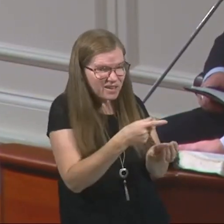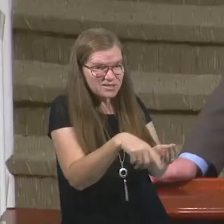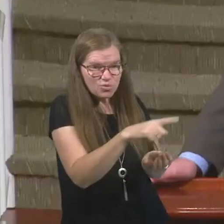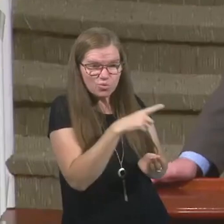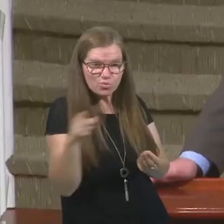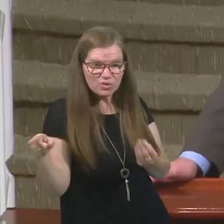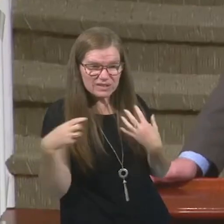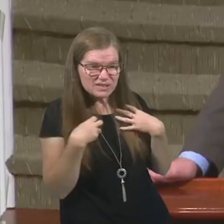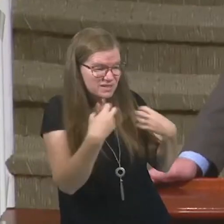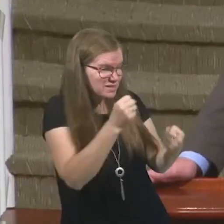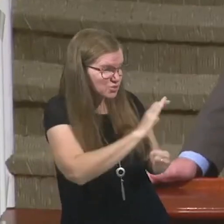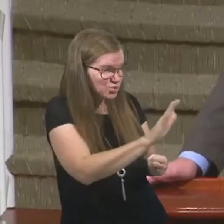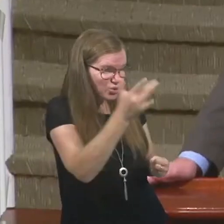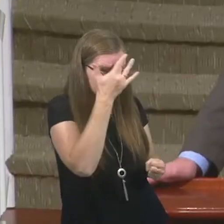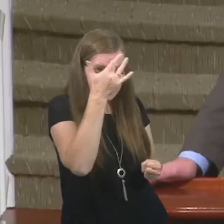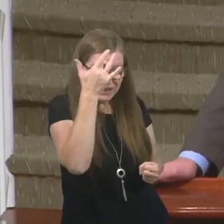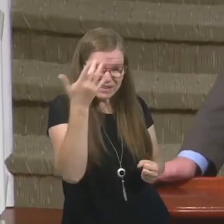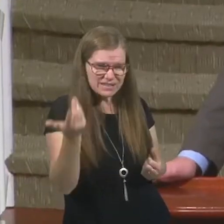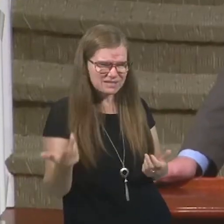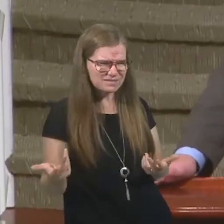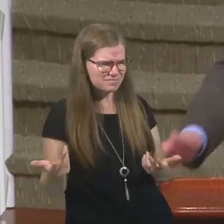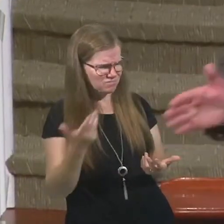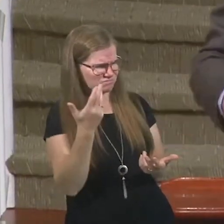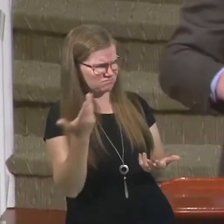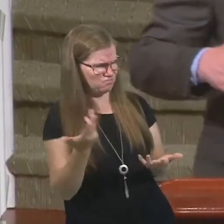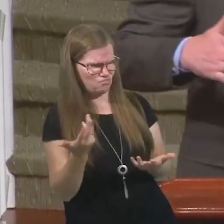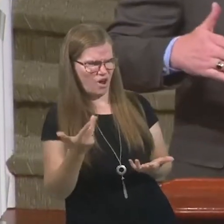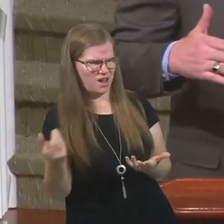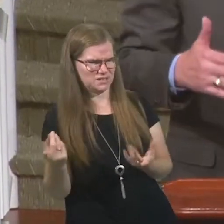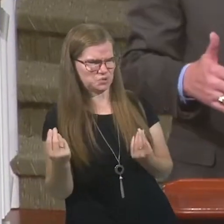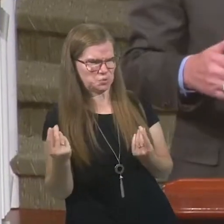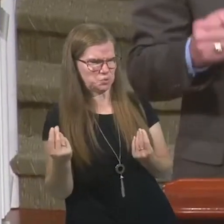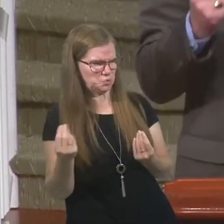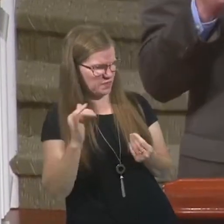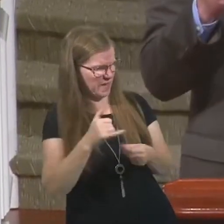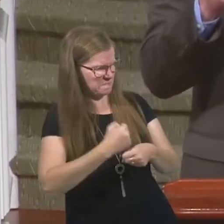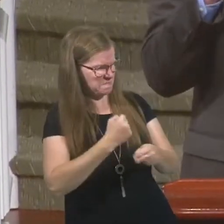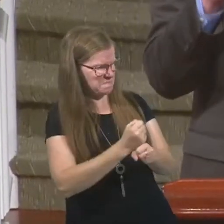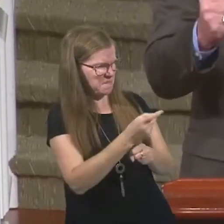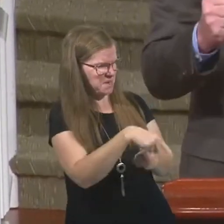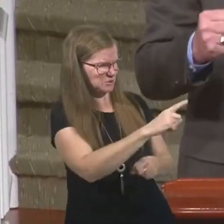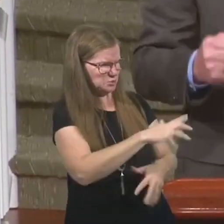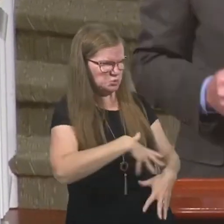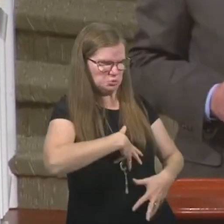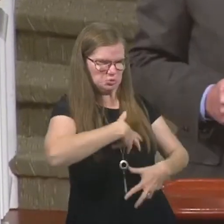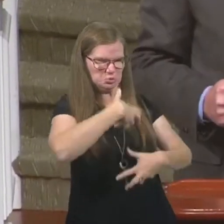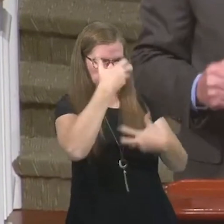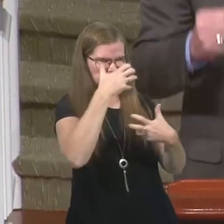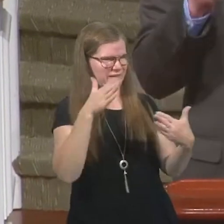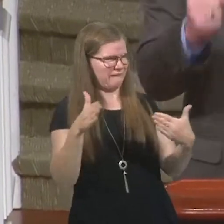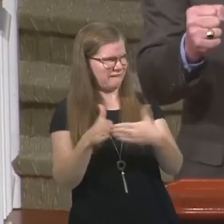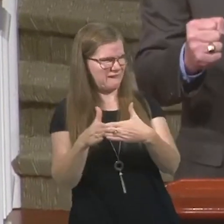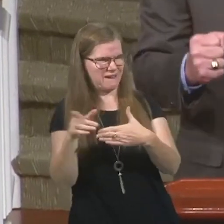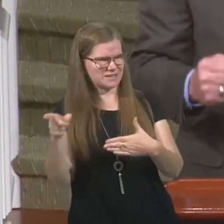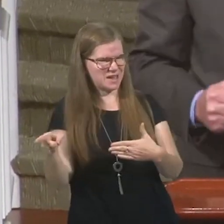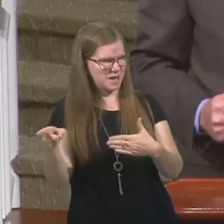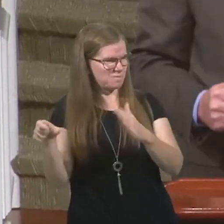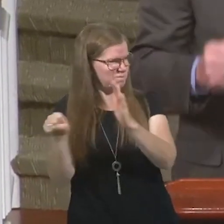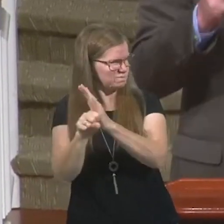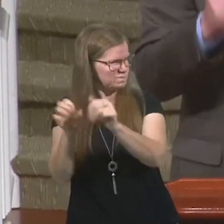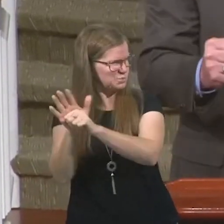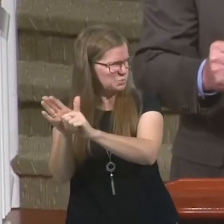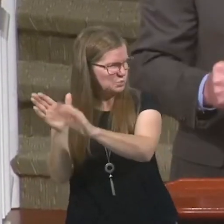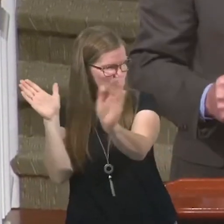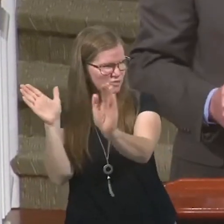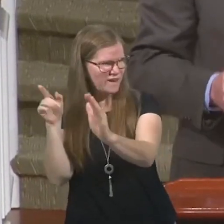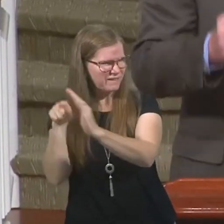He healed your sick? What did he do that caused you to have such anger, to crucify him,